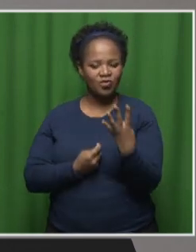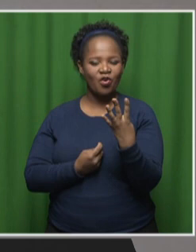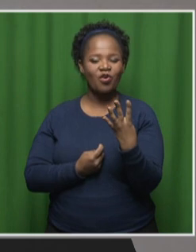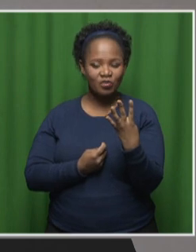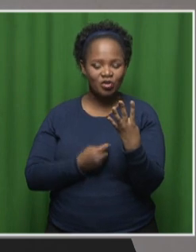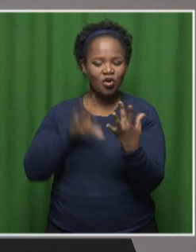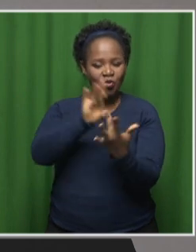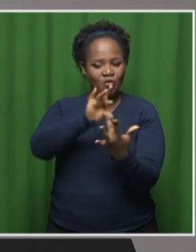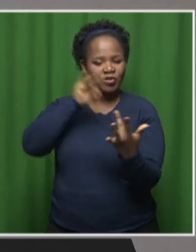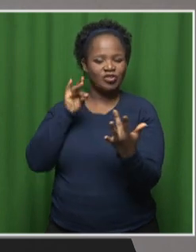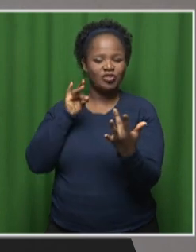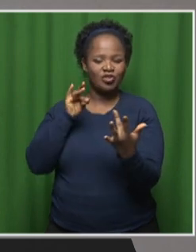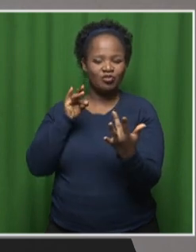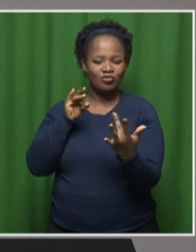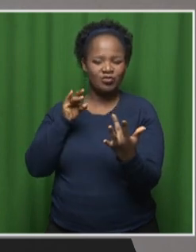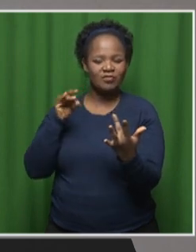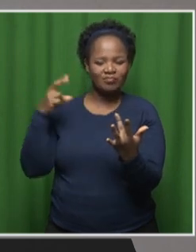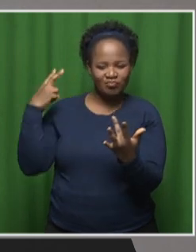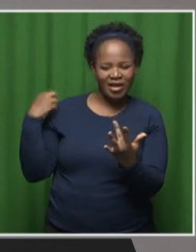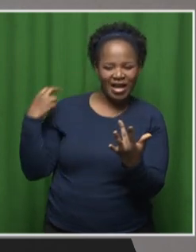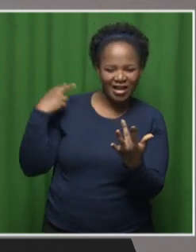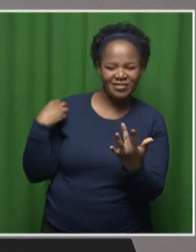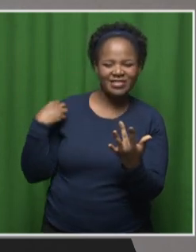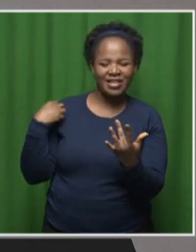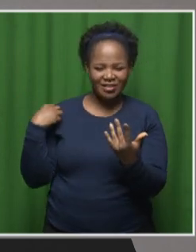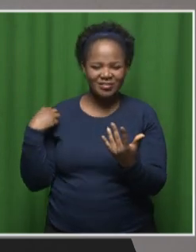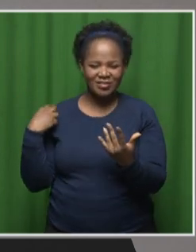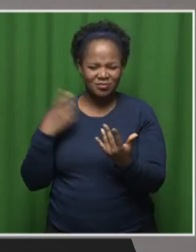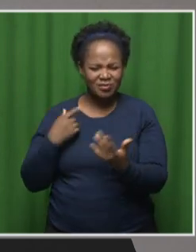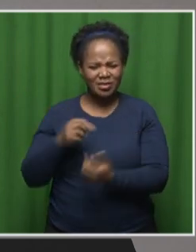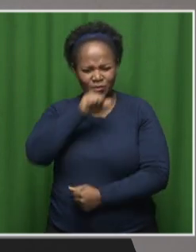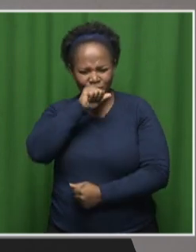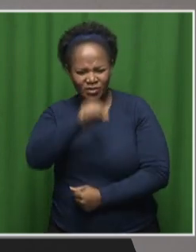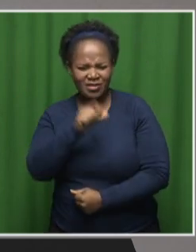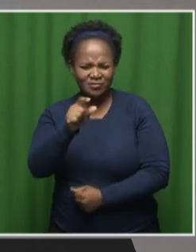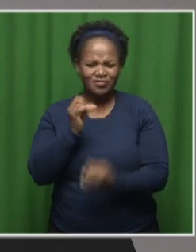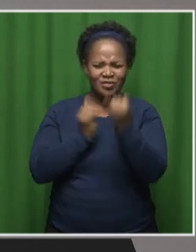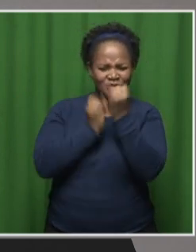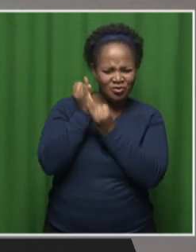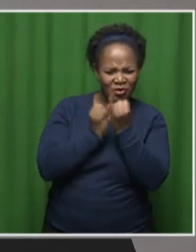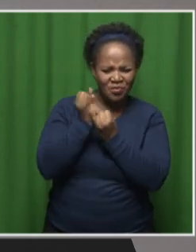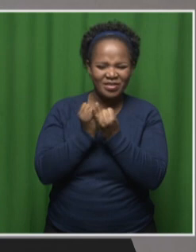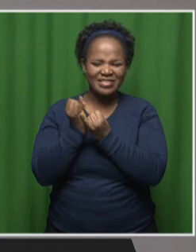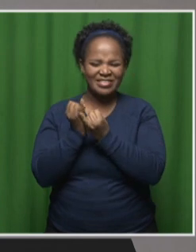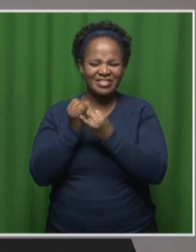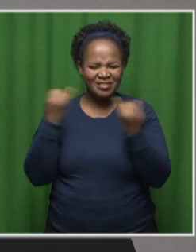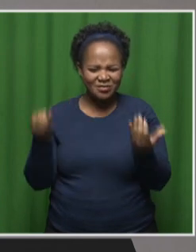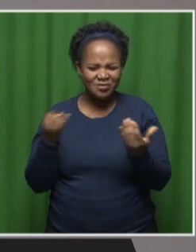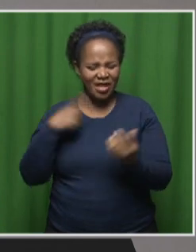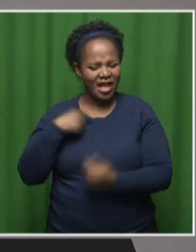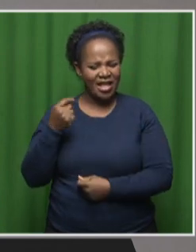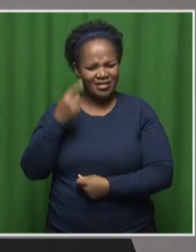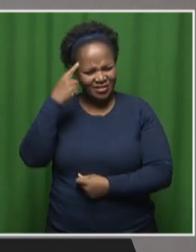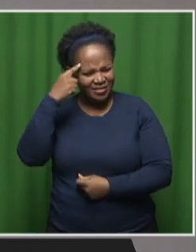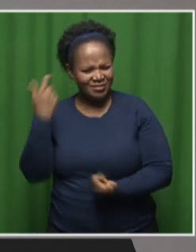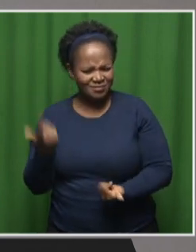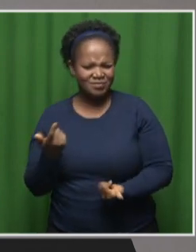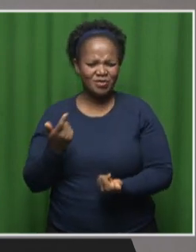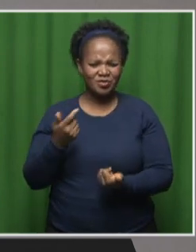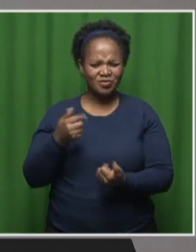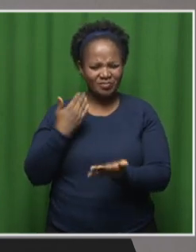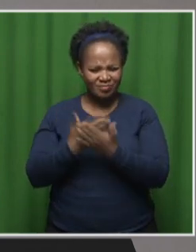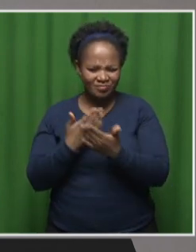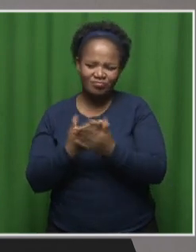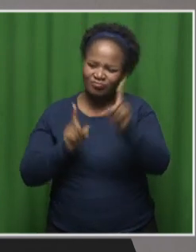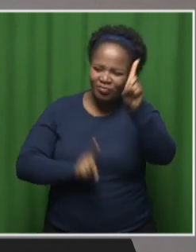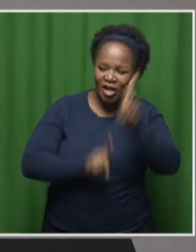was our governor, I said to her, Eloise, I really like this competition and look what we can, you know, stand a chance to win and look at everything that we